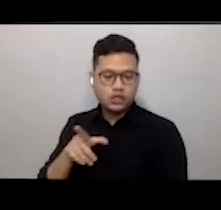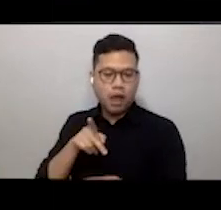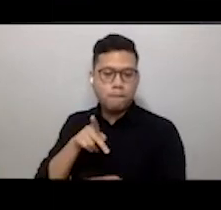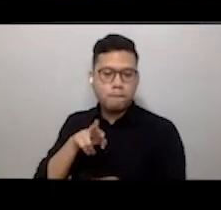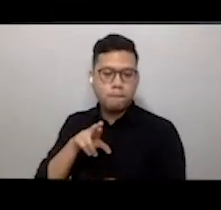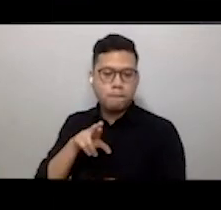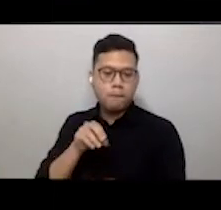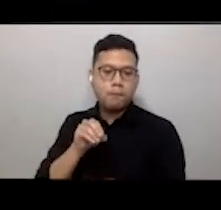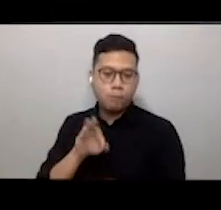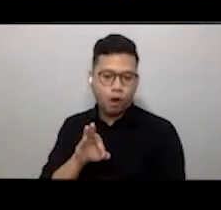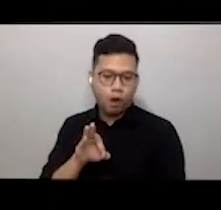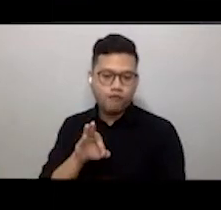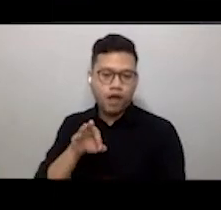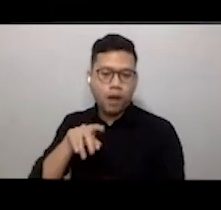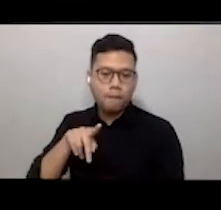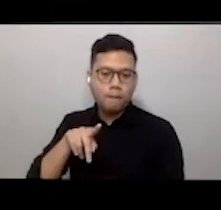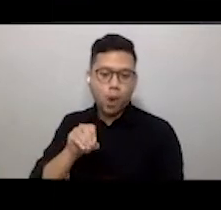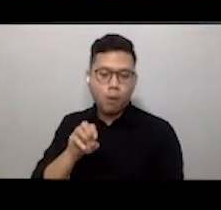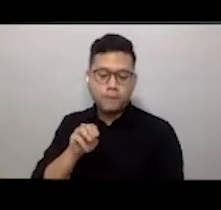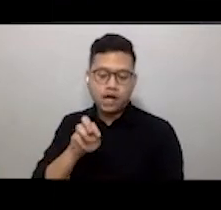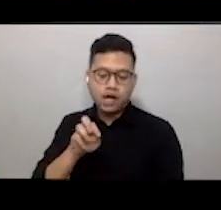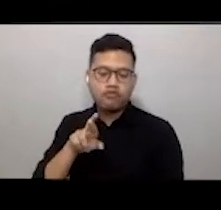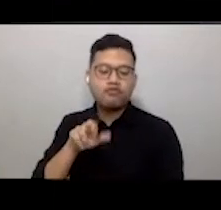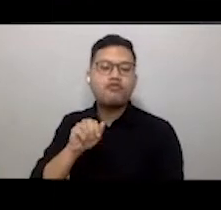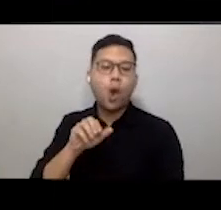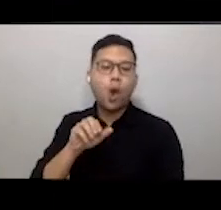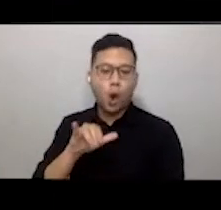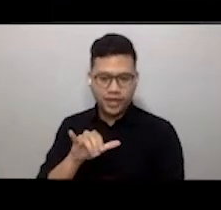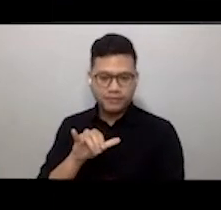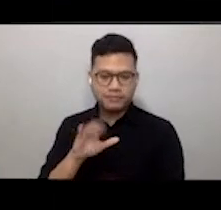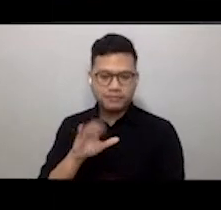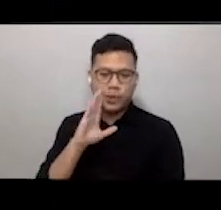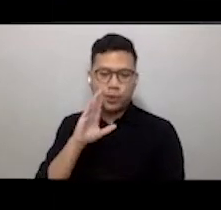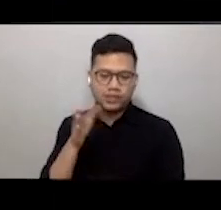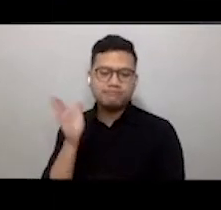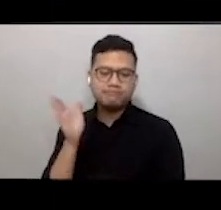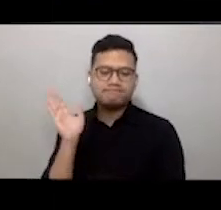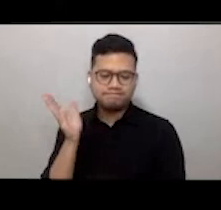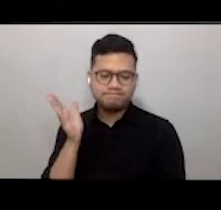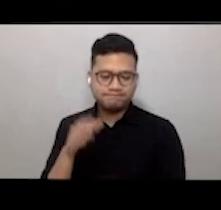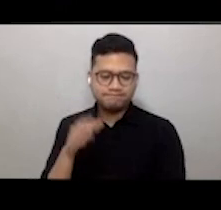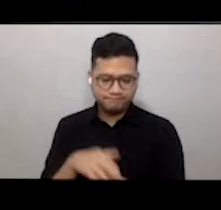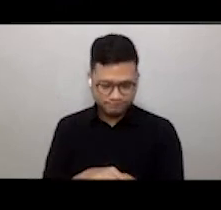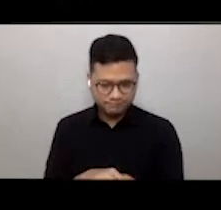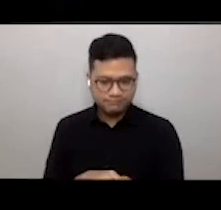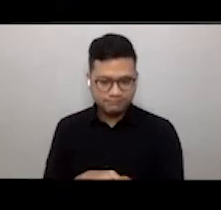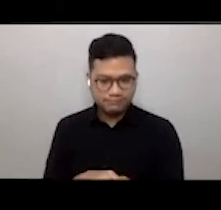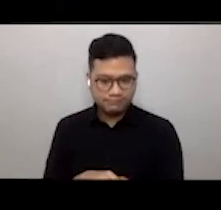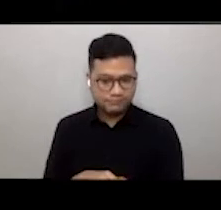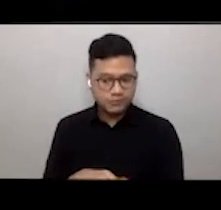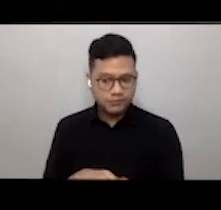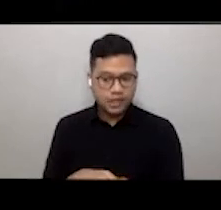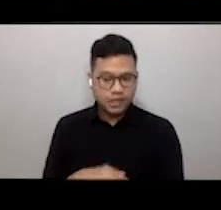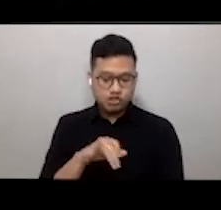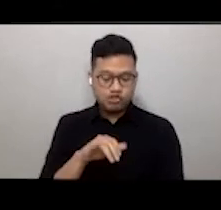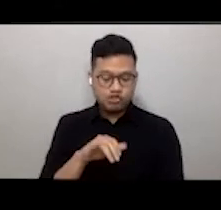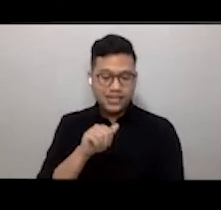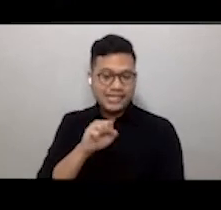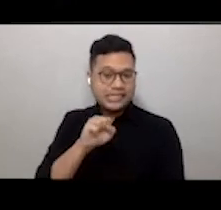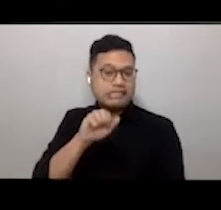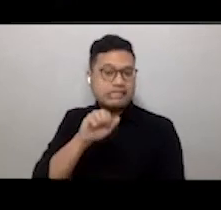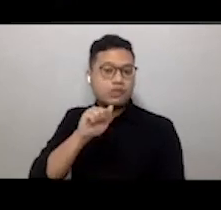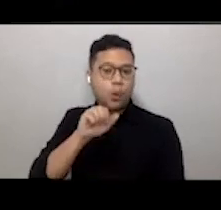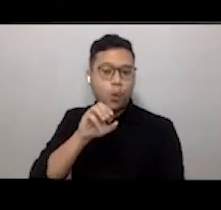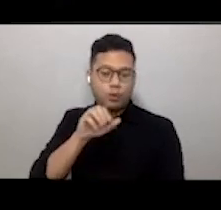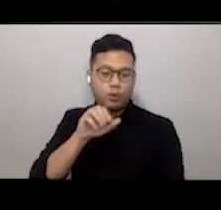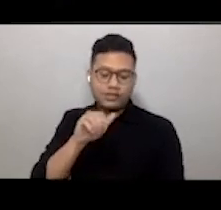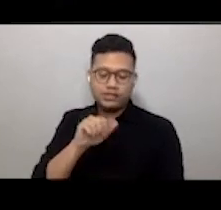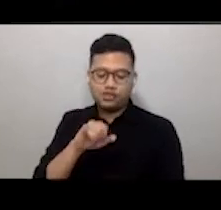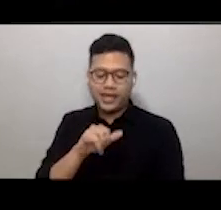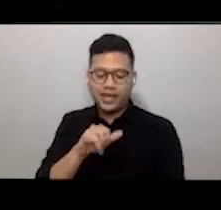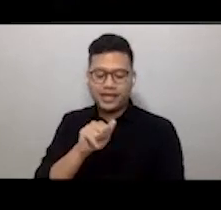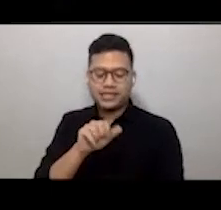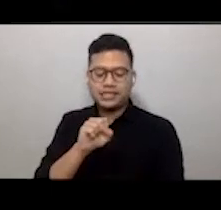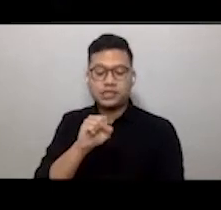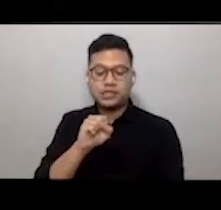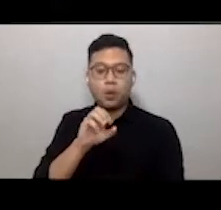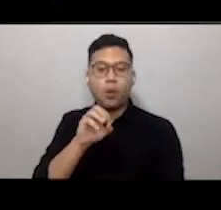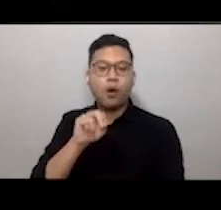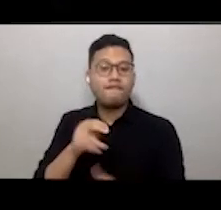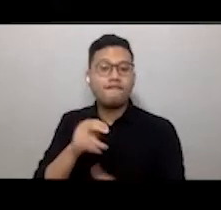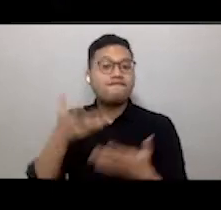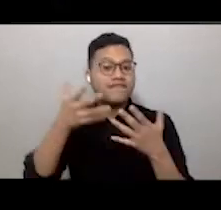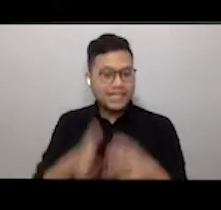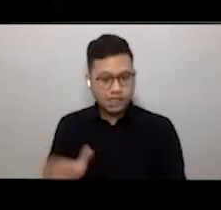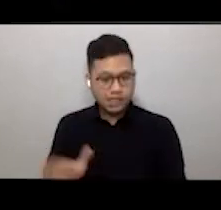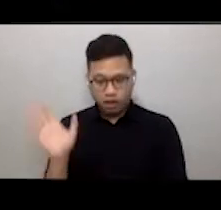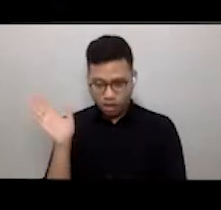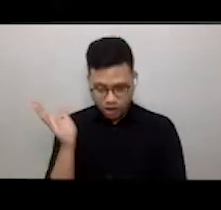Professor Pomeroy will then deliver his lecture. Once Jason is done, we'll open up the Q&A. You'll be able to